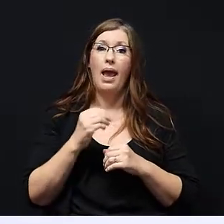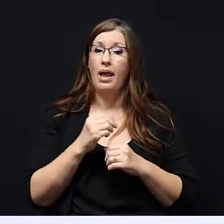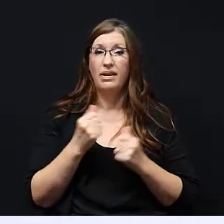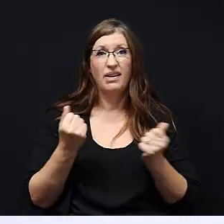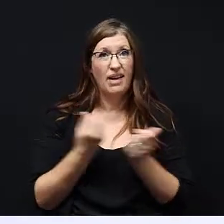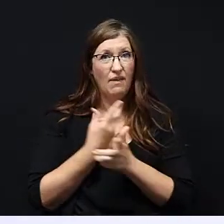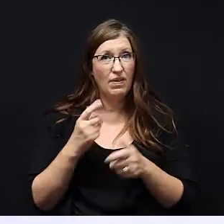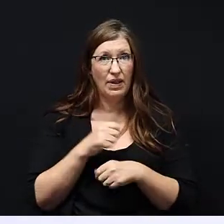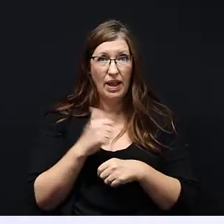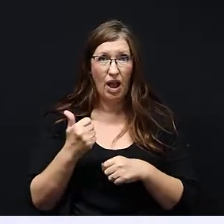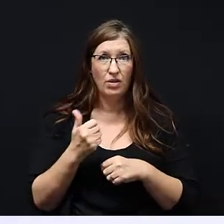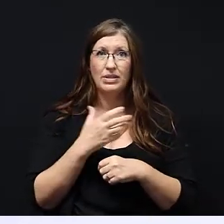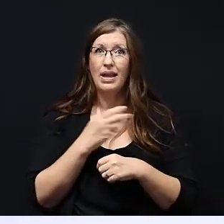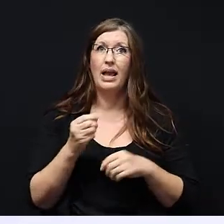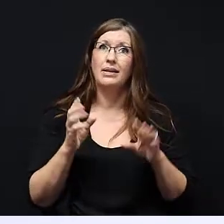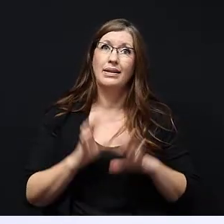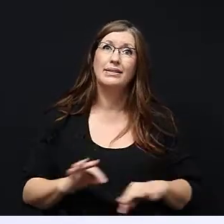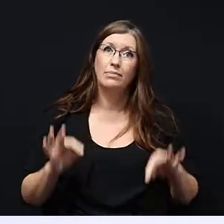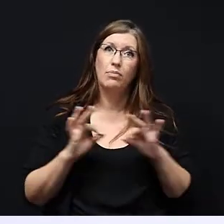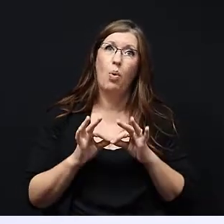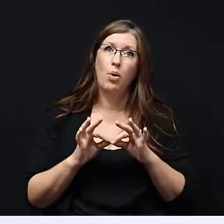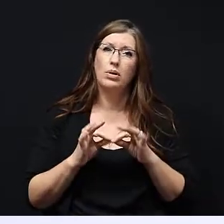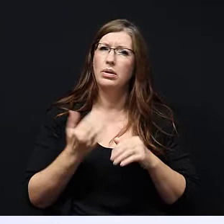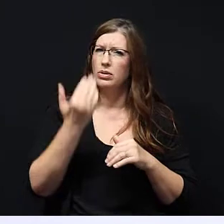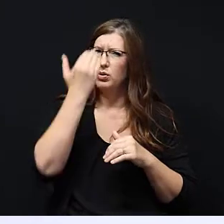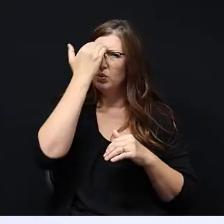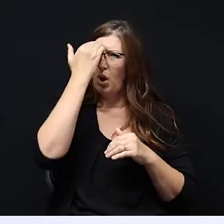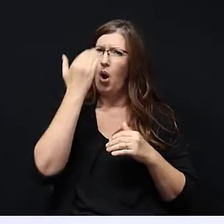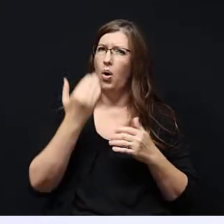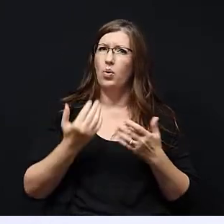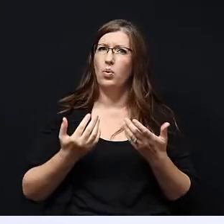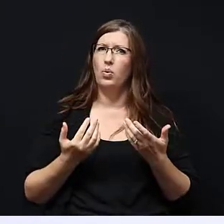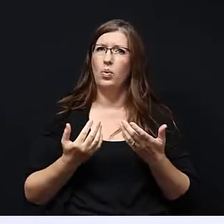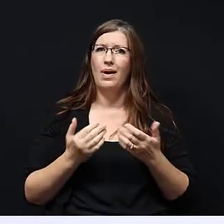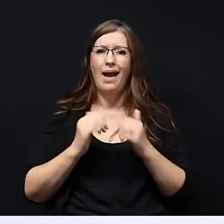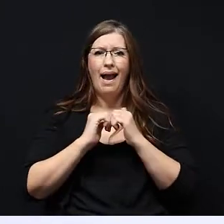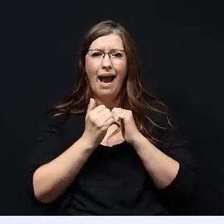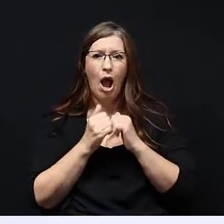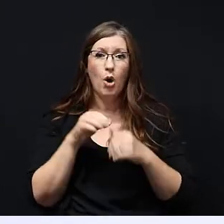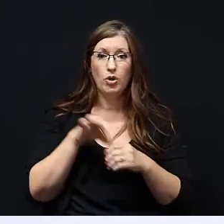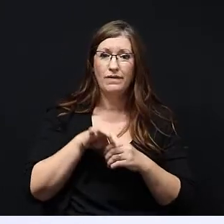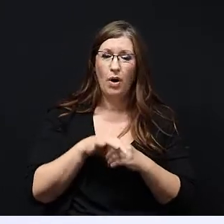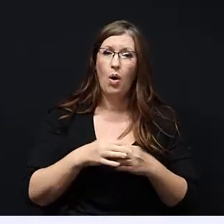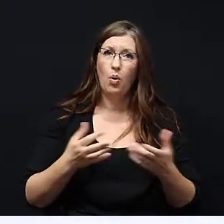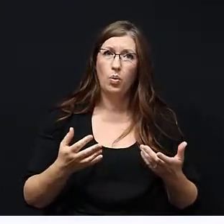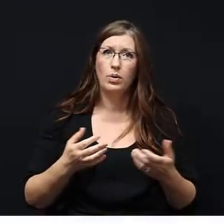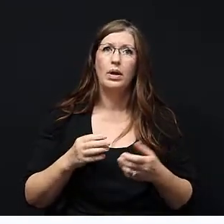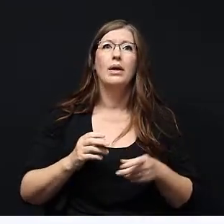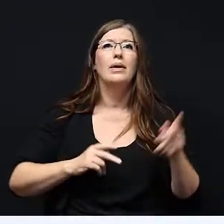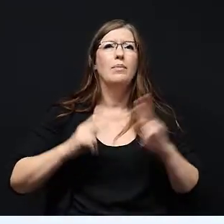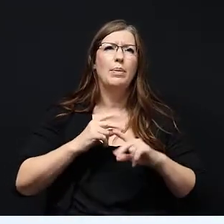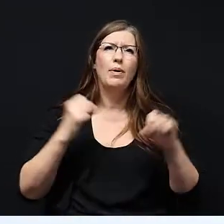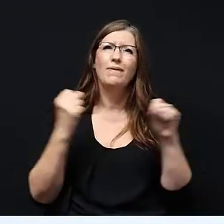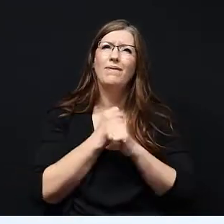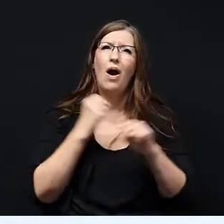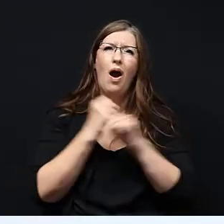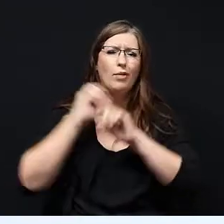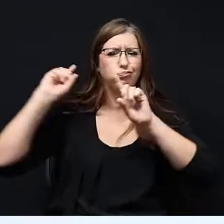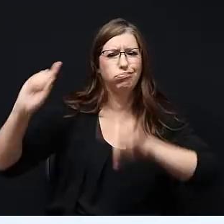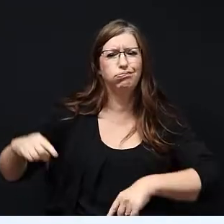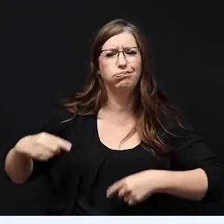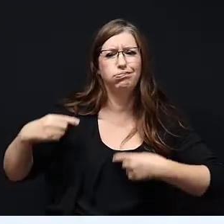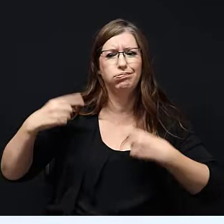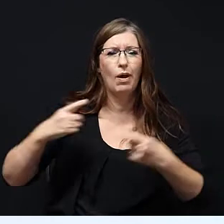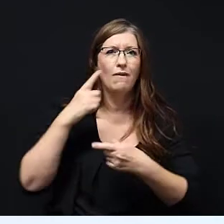everything else and it's more important to know how to vote. People have fought for